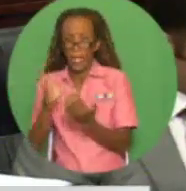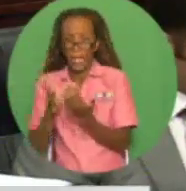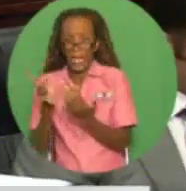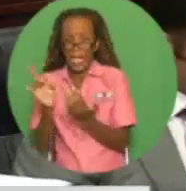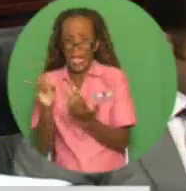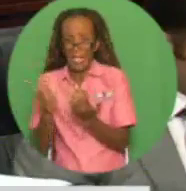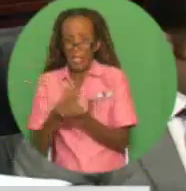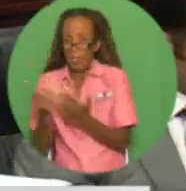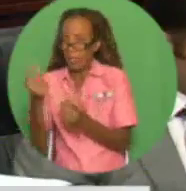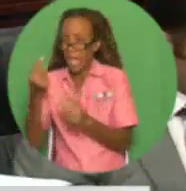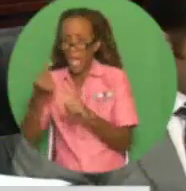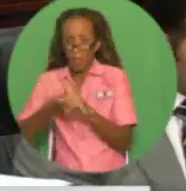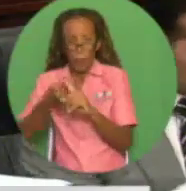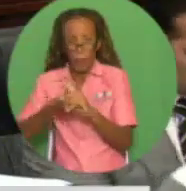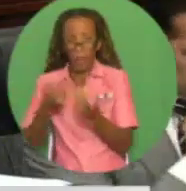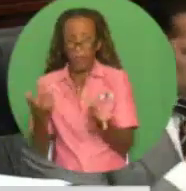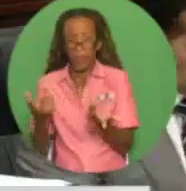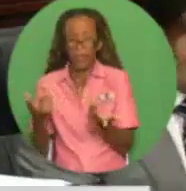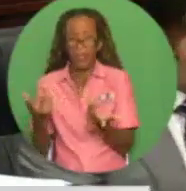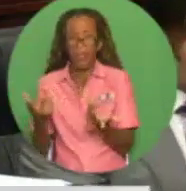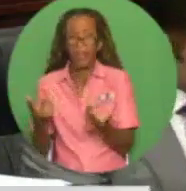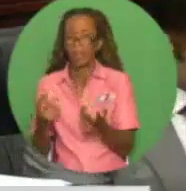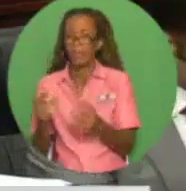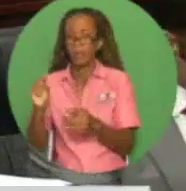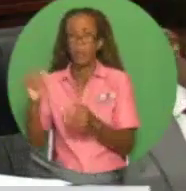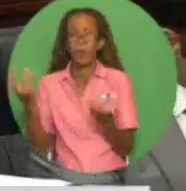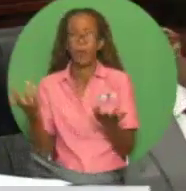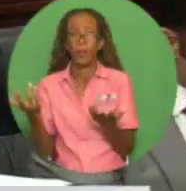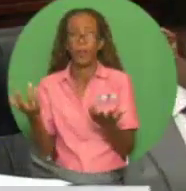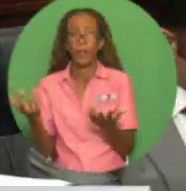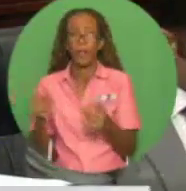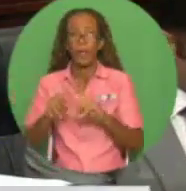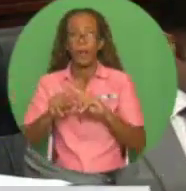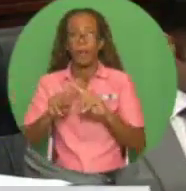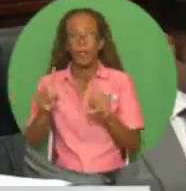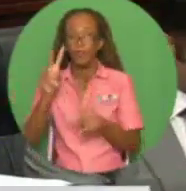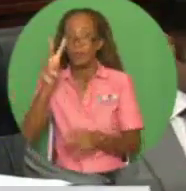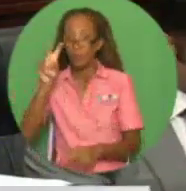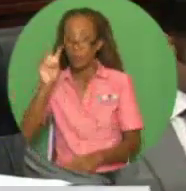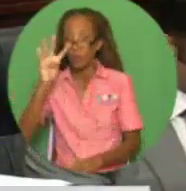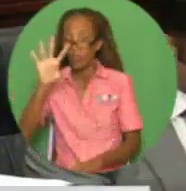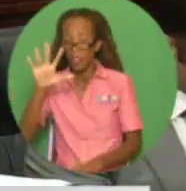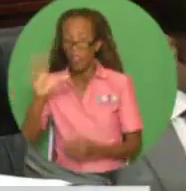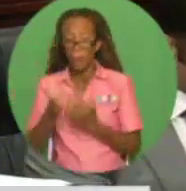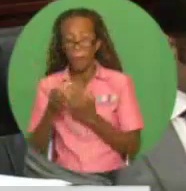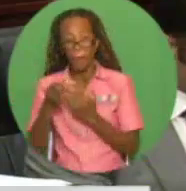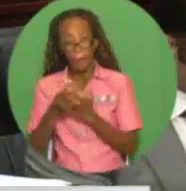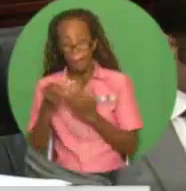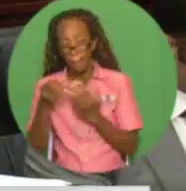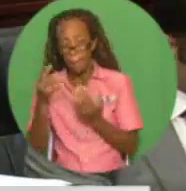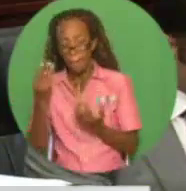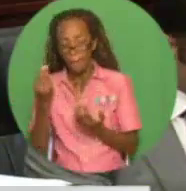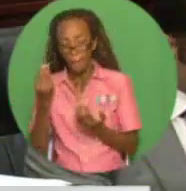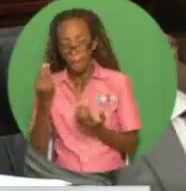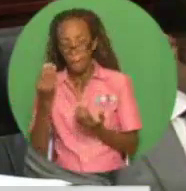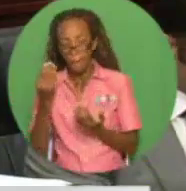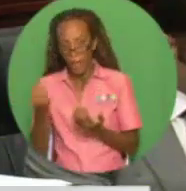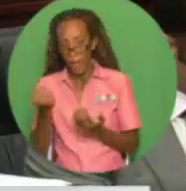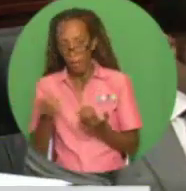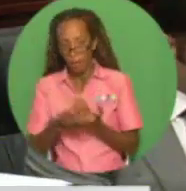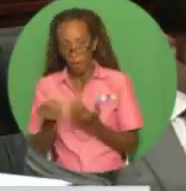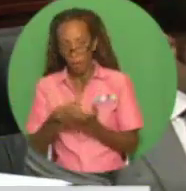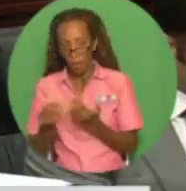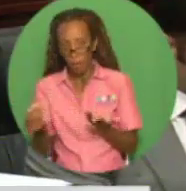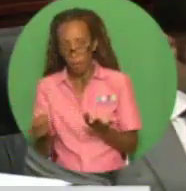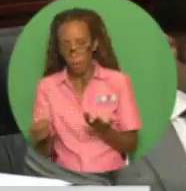What is interesting about this medical plan, this $245 million medical plan, is that it currently covers